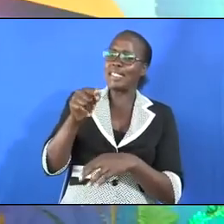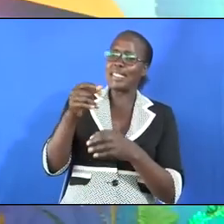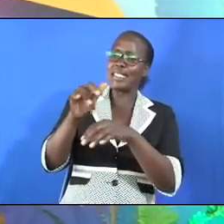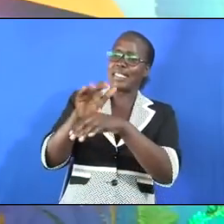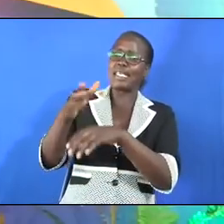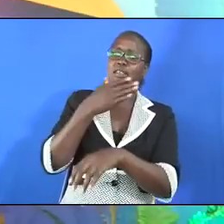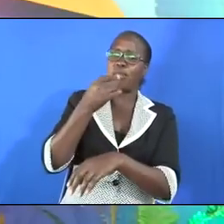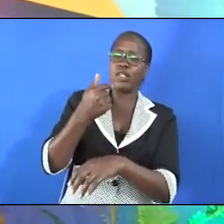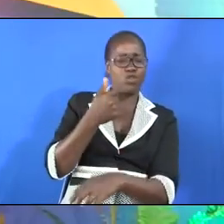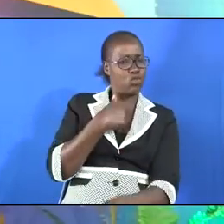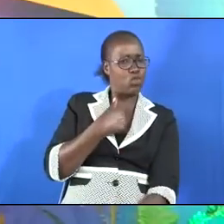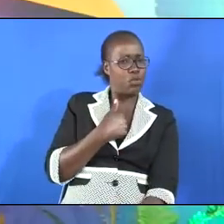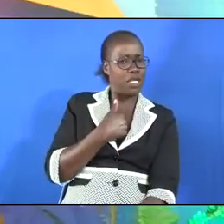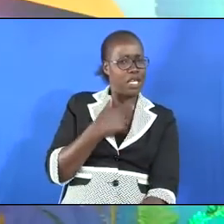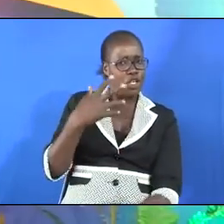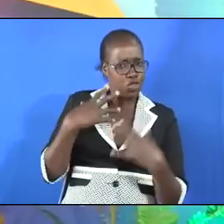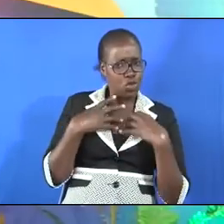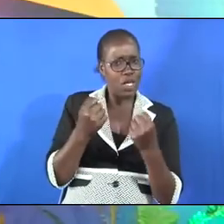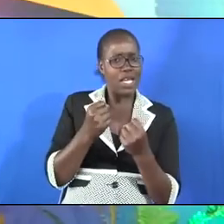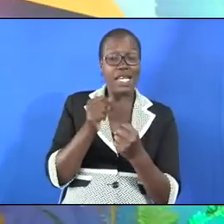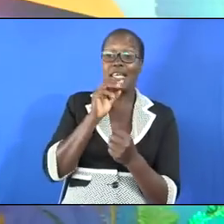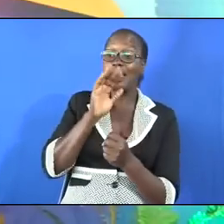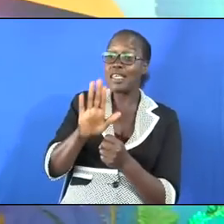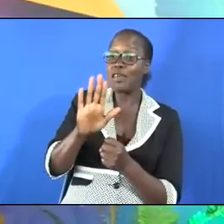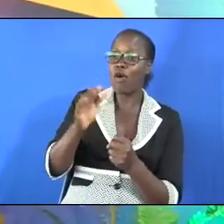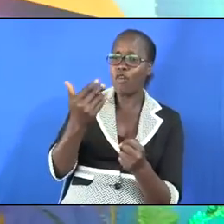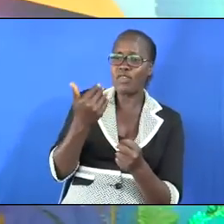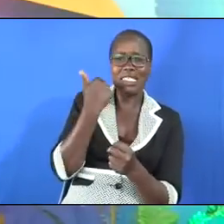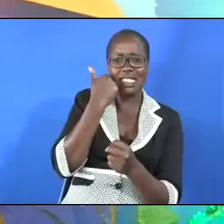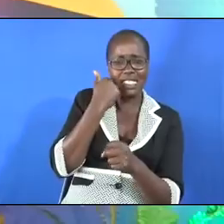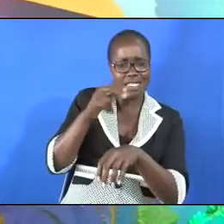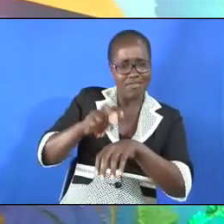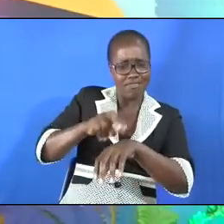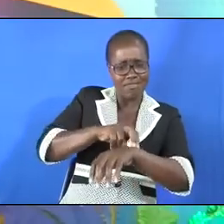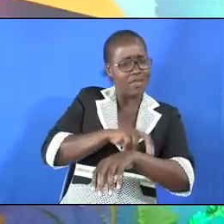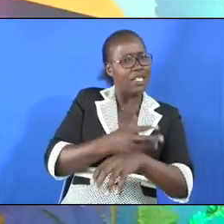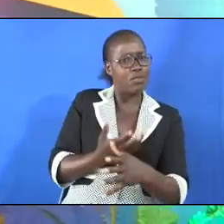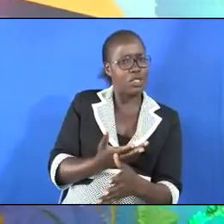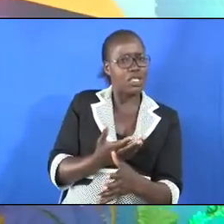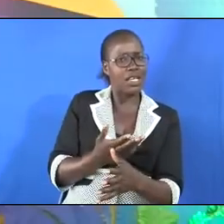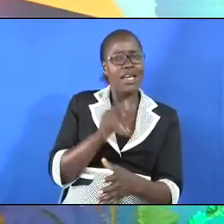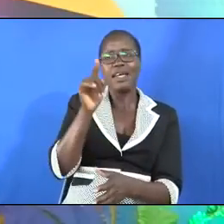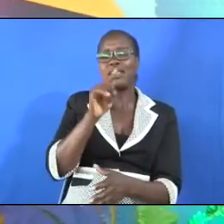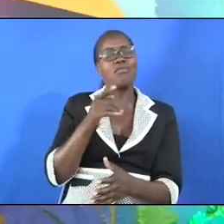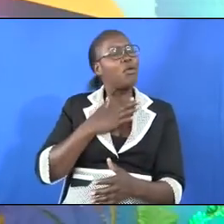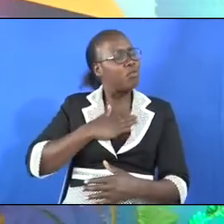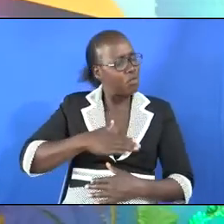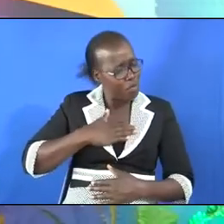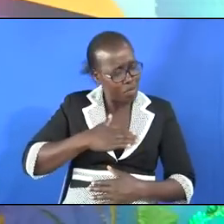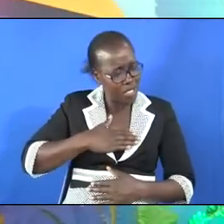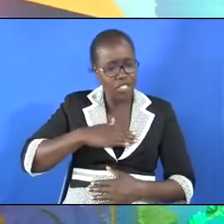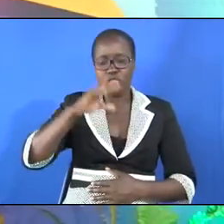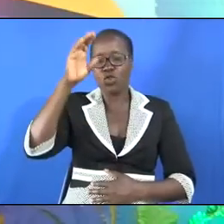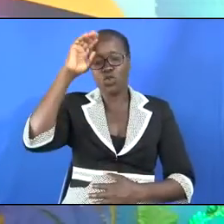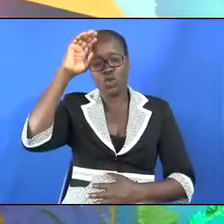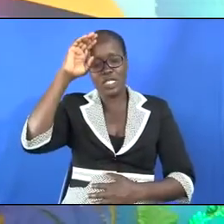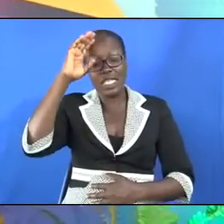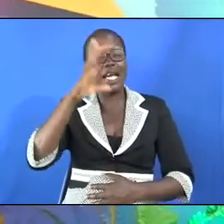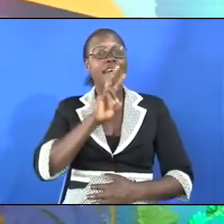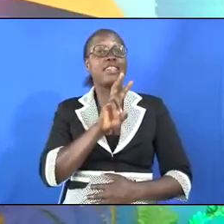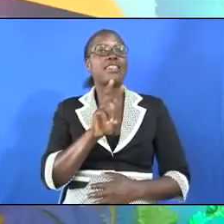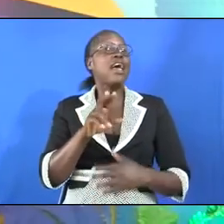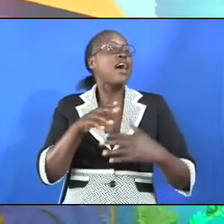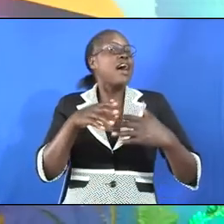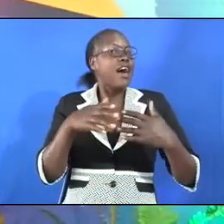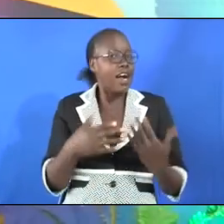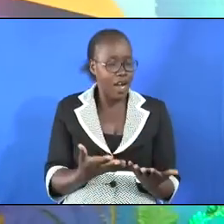man to me to heal him of his leprosy. Therefore, please consider and see